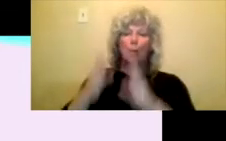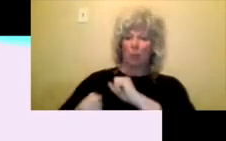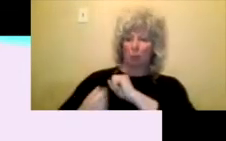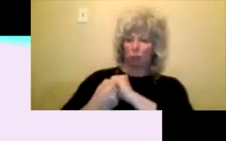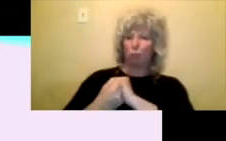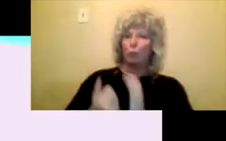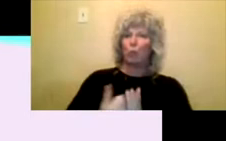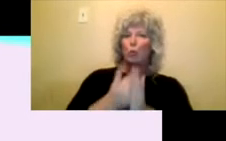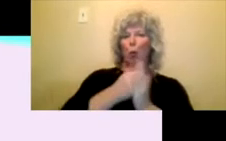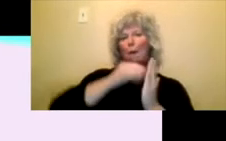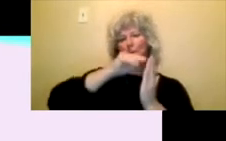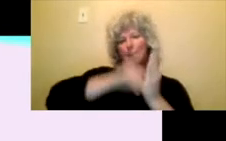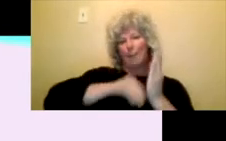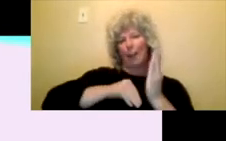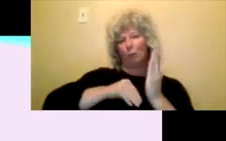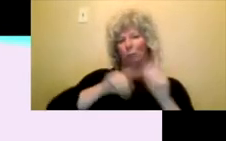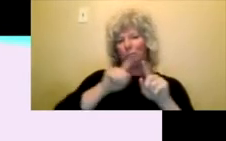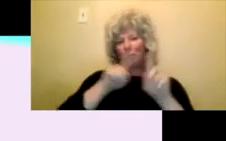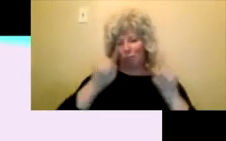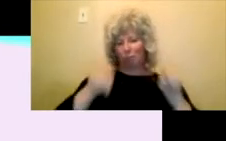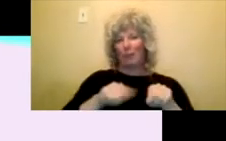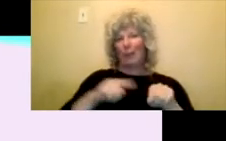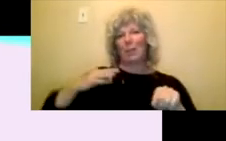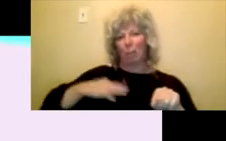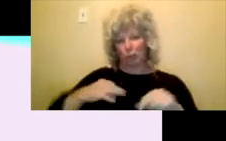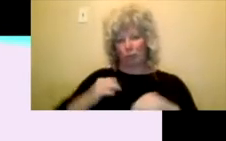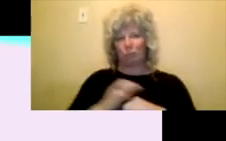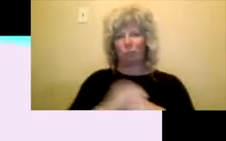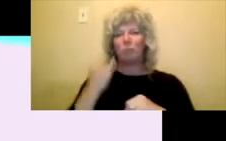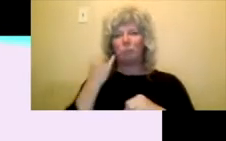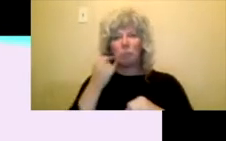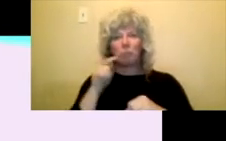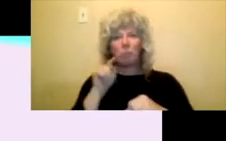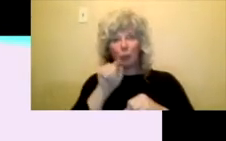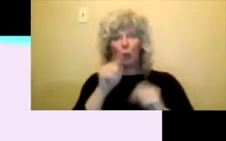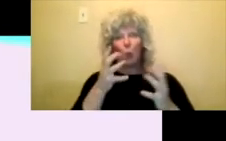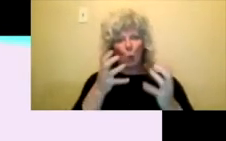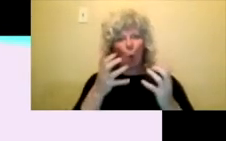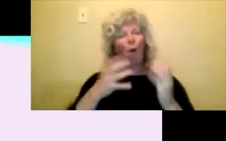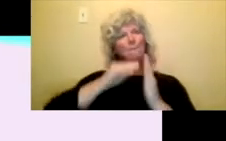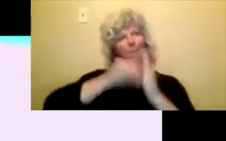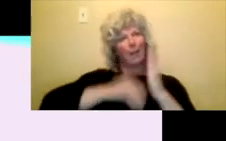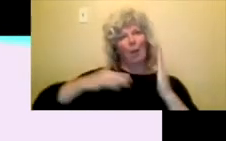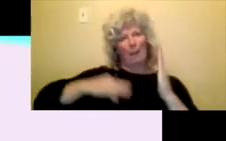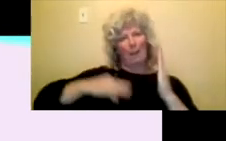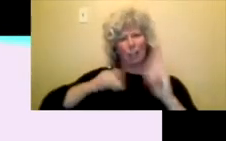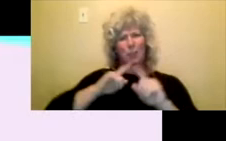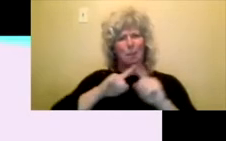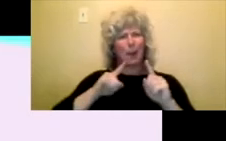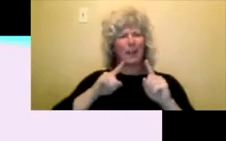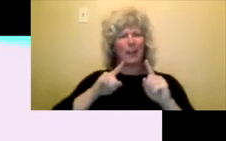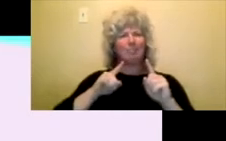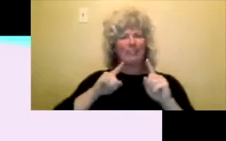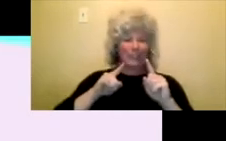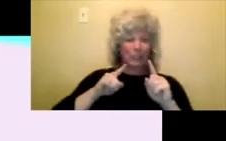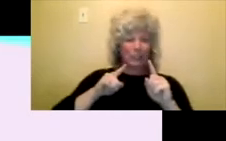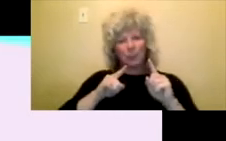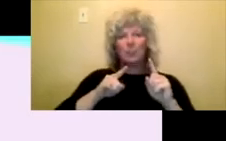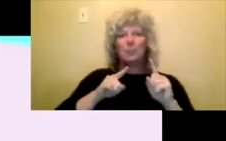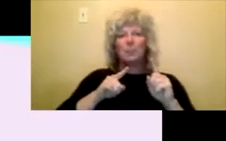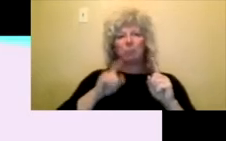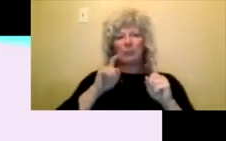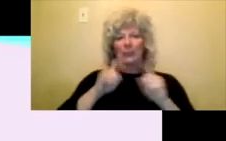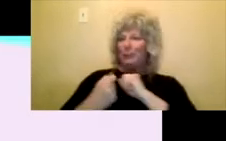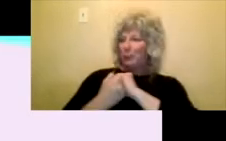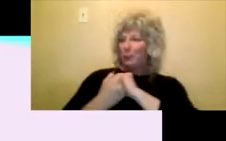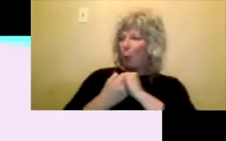you're thinking about filling out an application, but you know that you would qualify for this